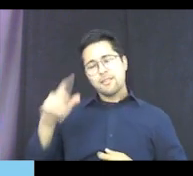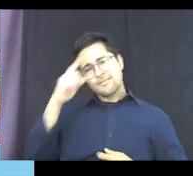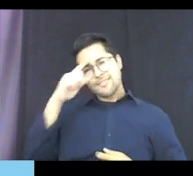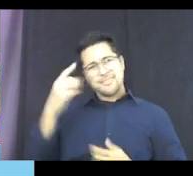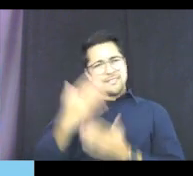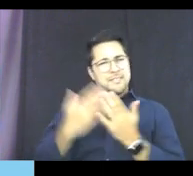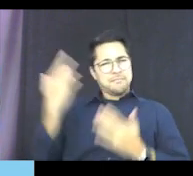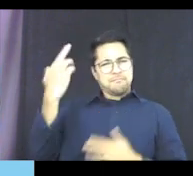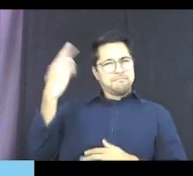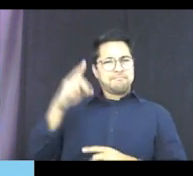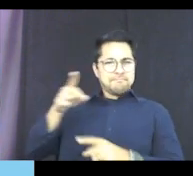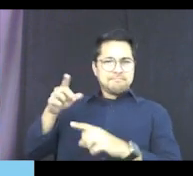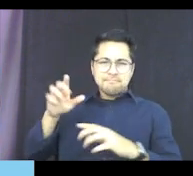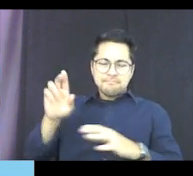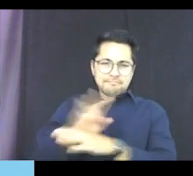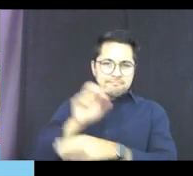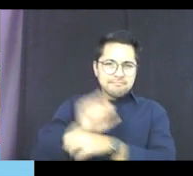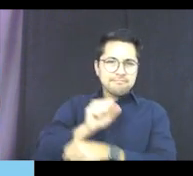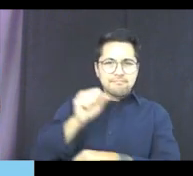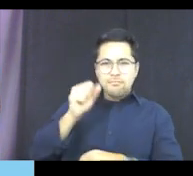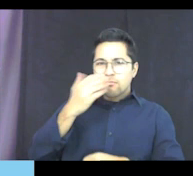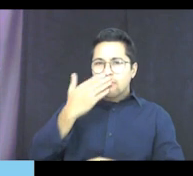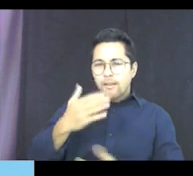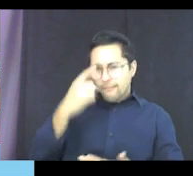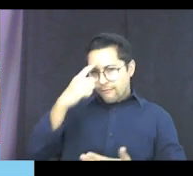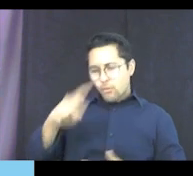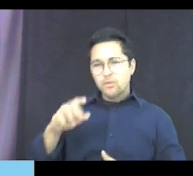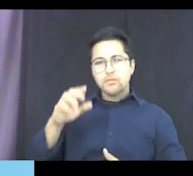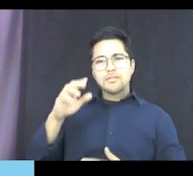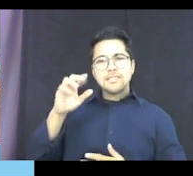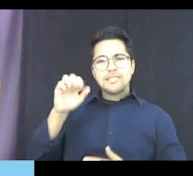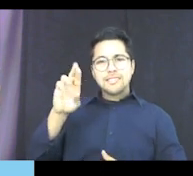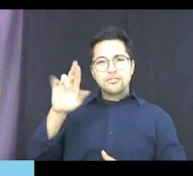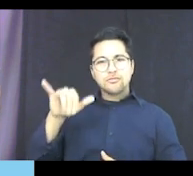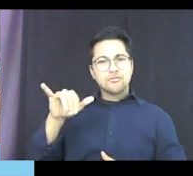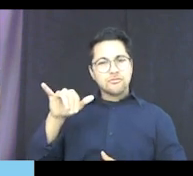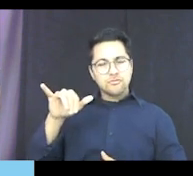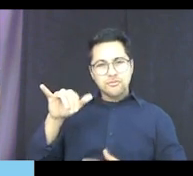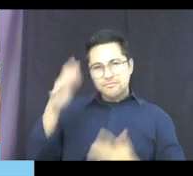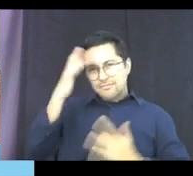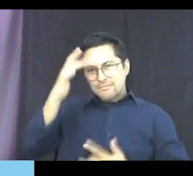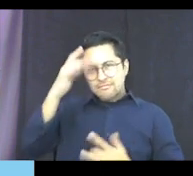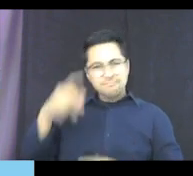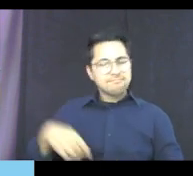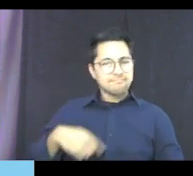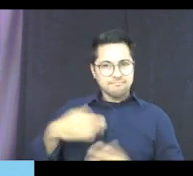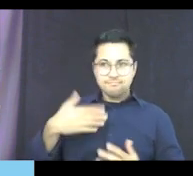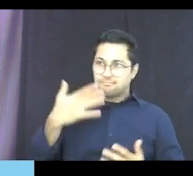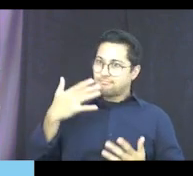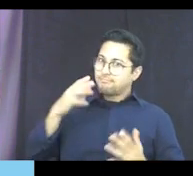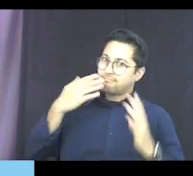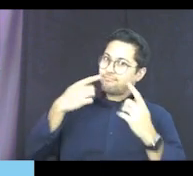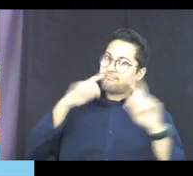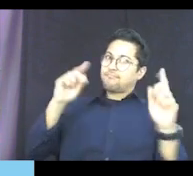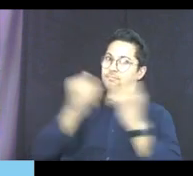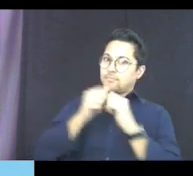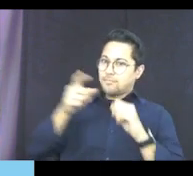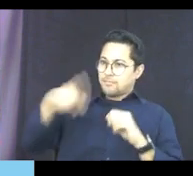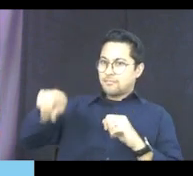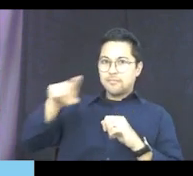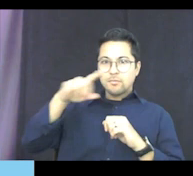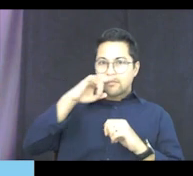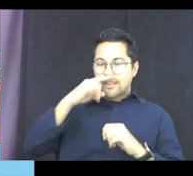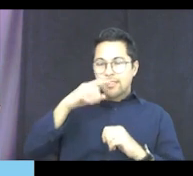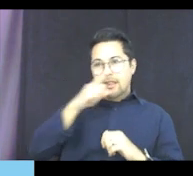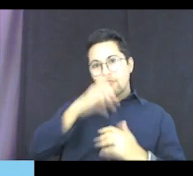some reason, it works really well for students that have sensory aversions. I've had really good luck using this with students. They really seem to enjoy playing with